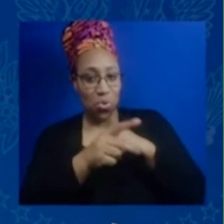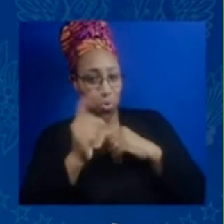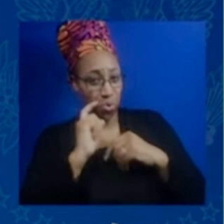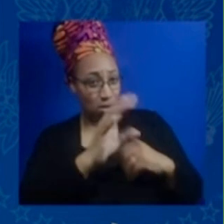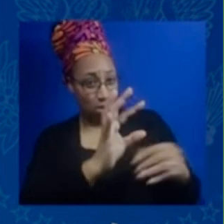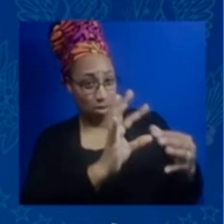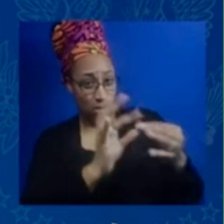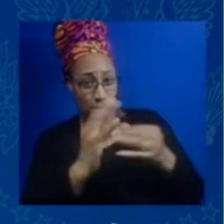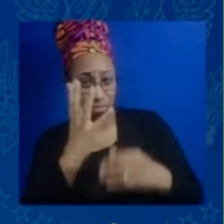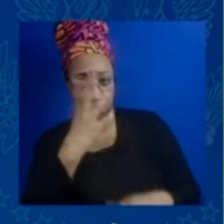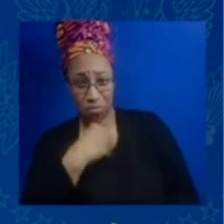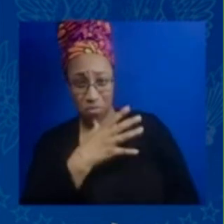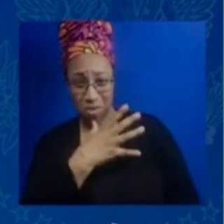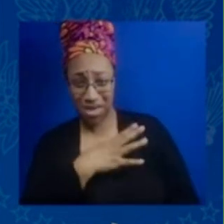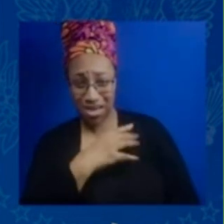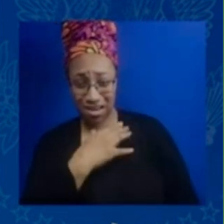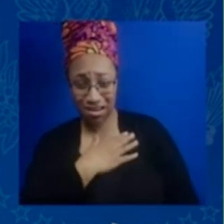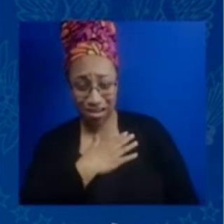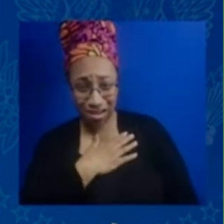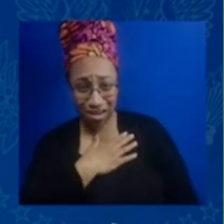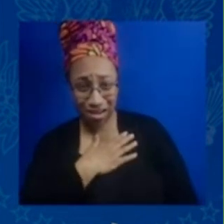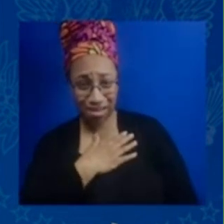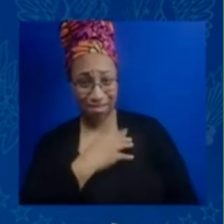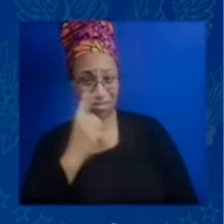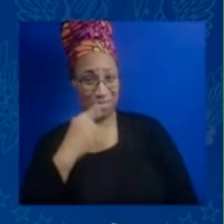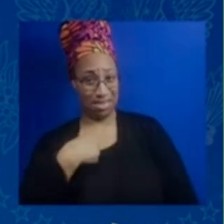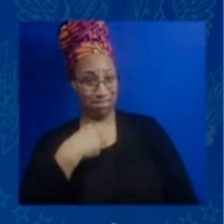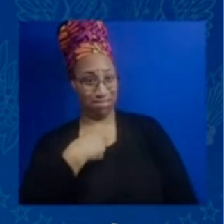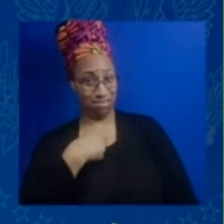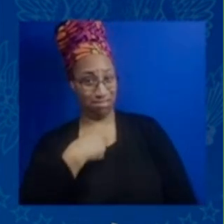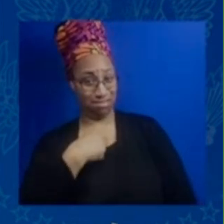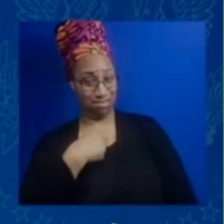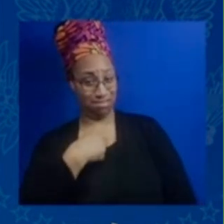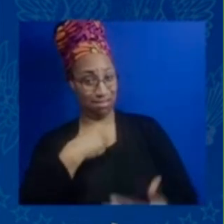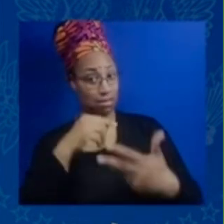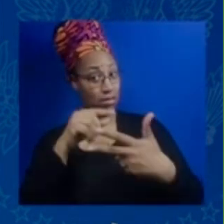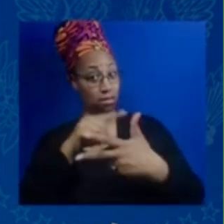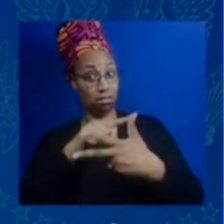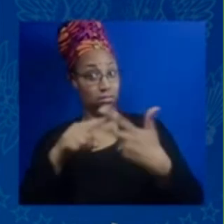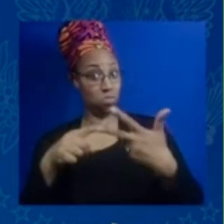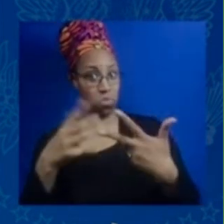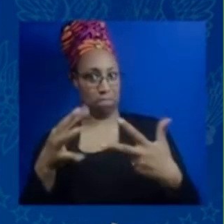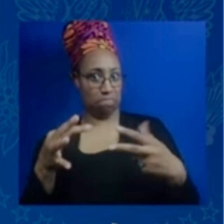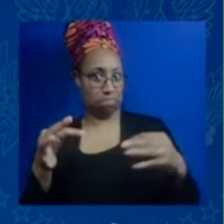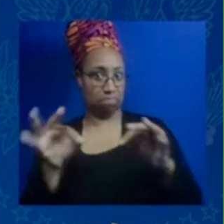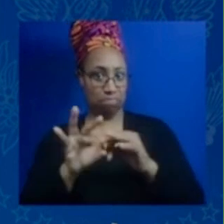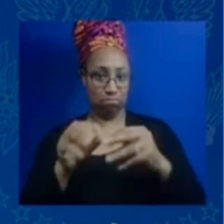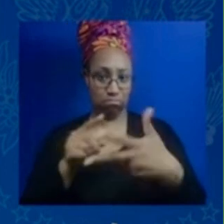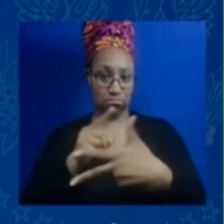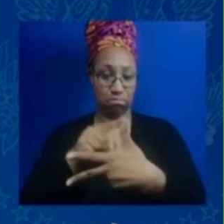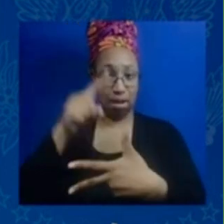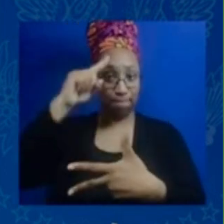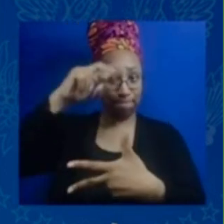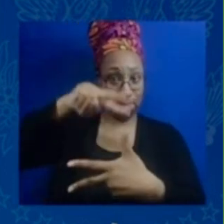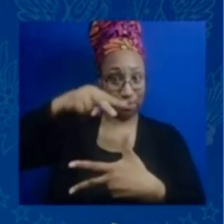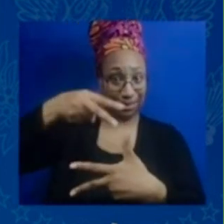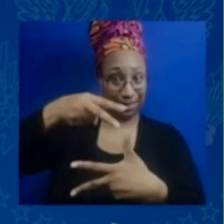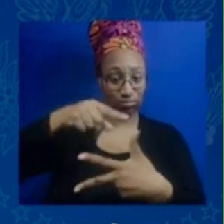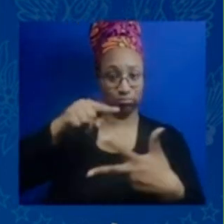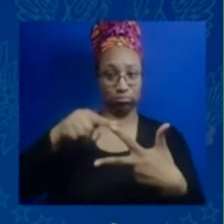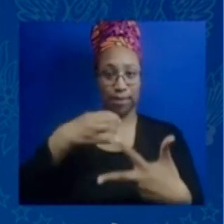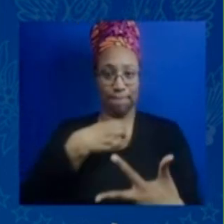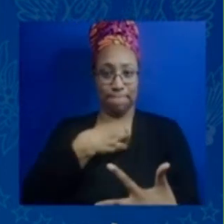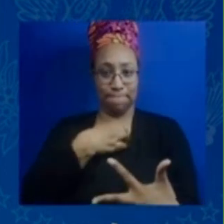was really based upon three things purpose passion and perseverance as women